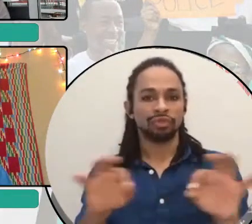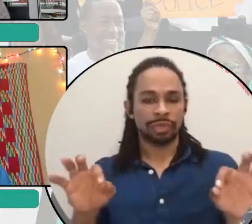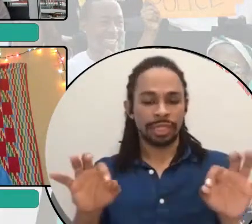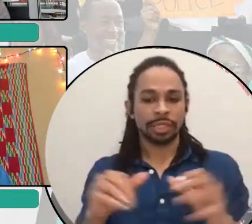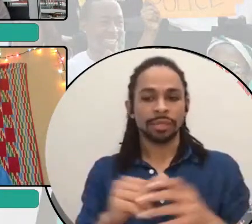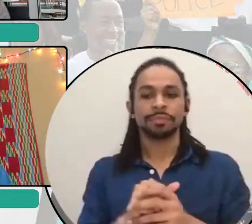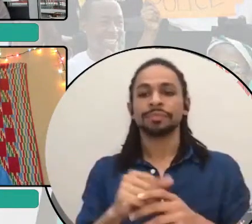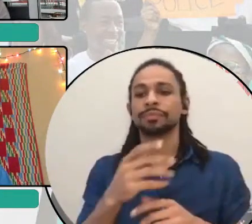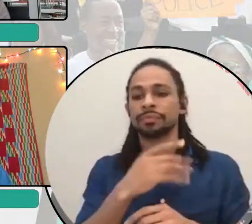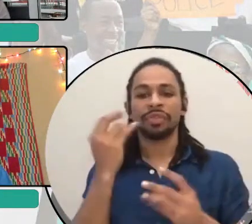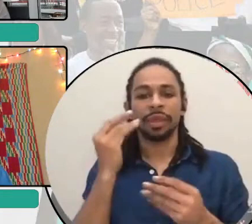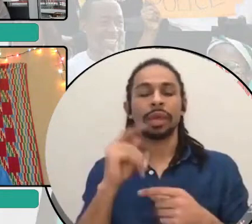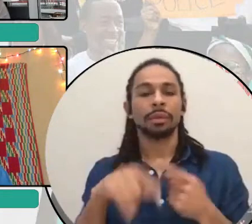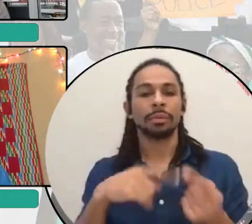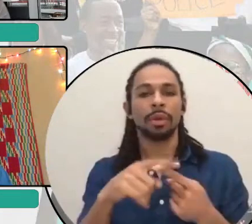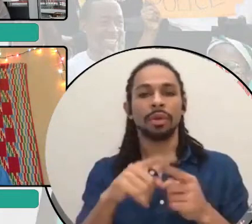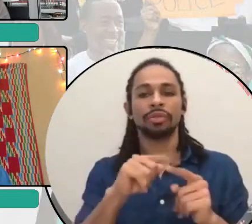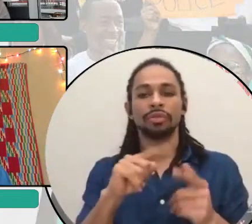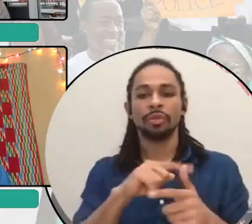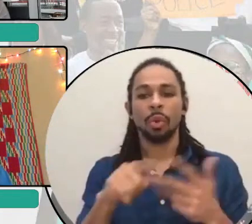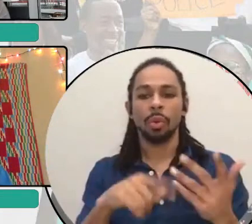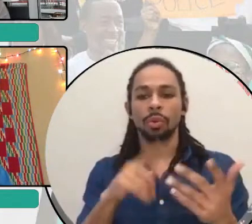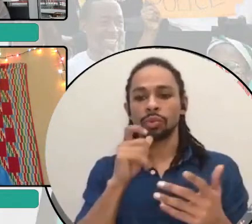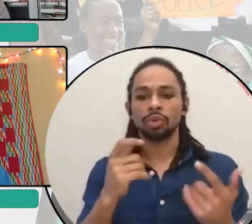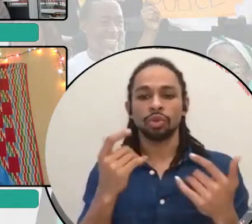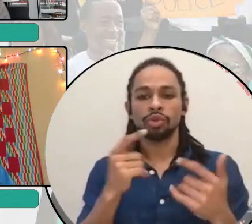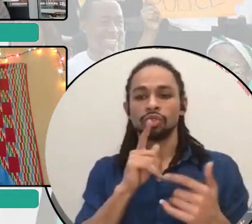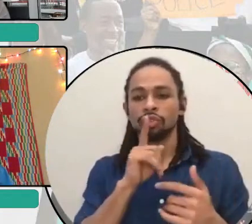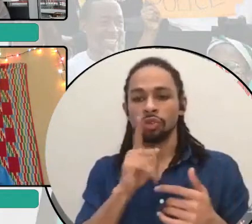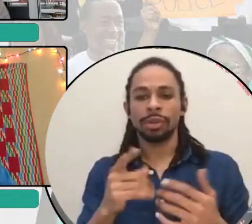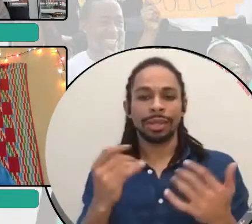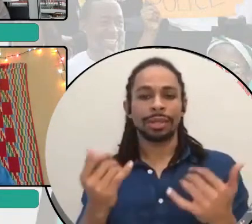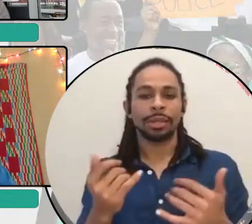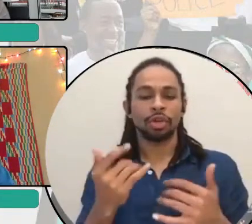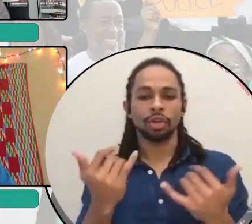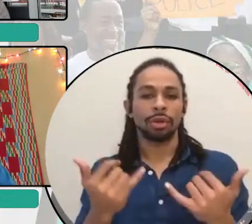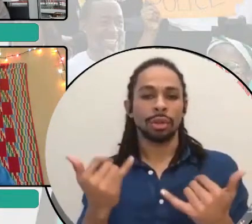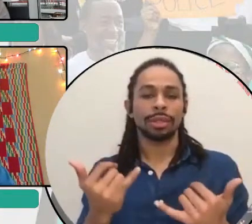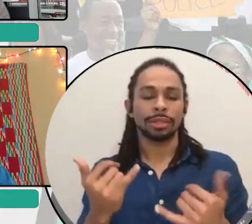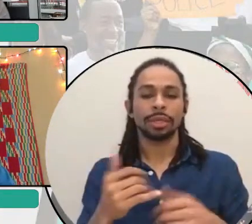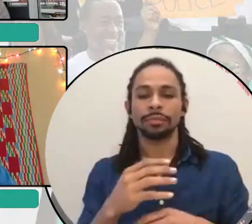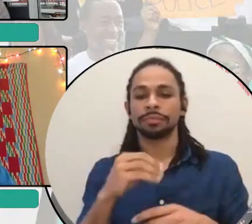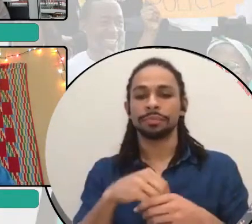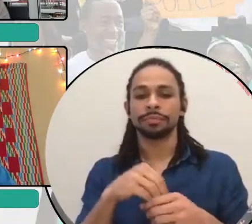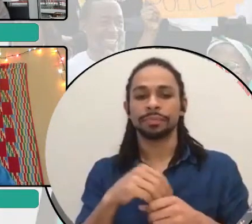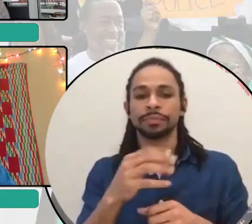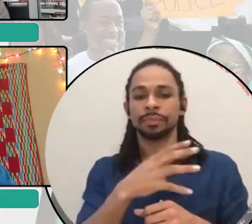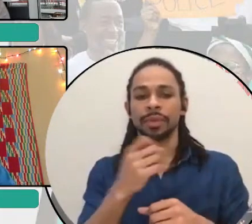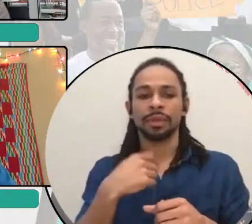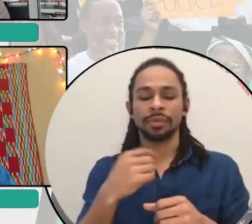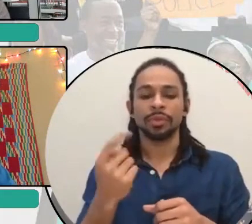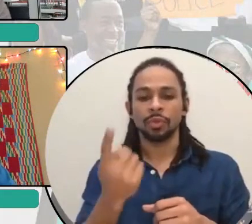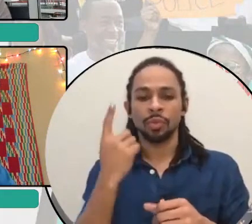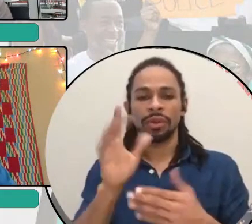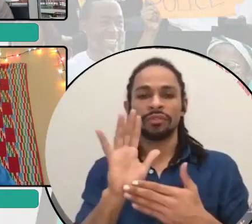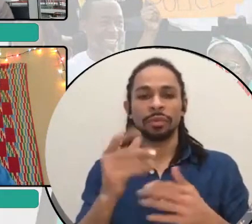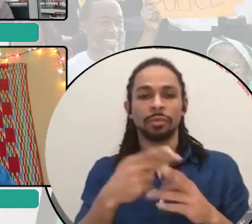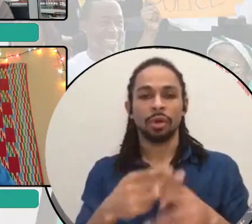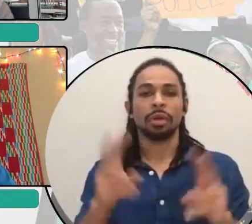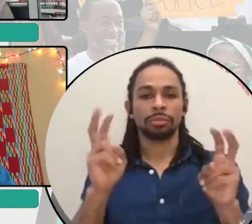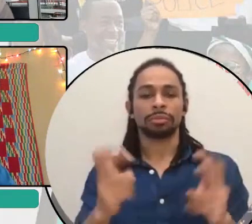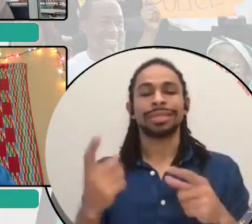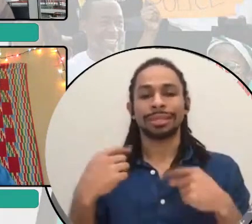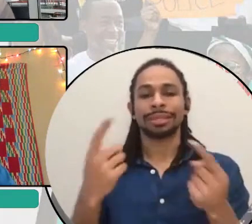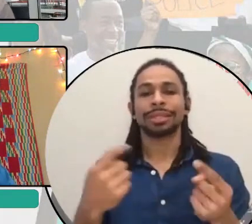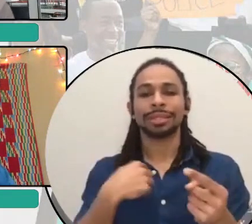are currently inside. There's a film that I can't stop talking about that I watched called since I've been down. Uh, and, uh,